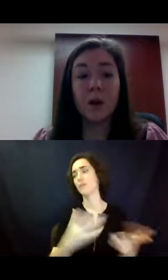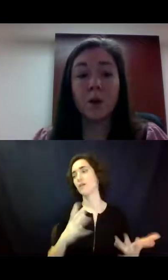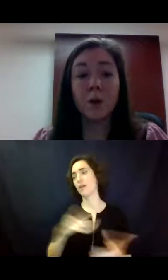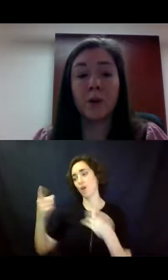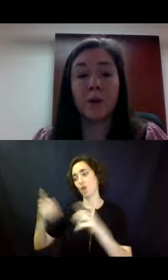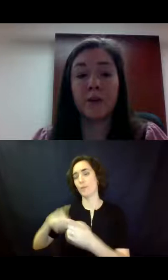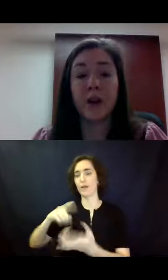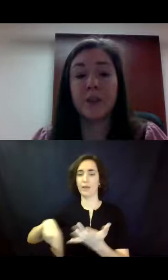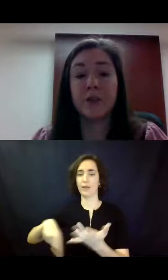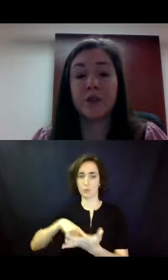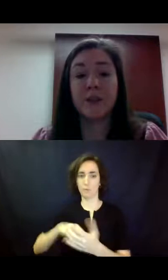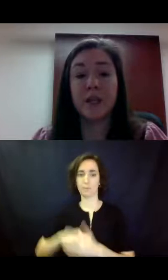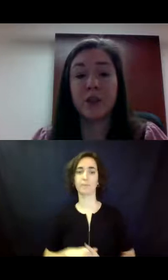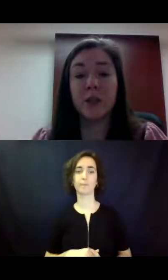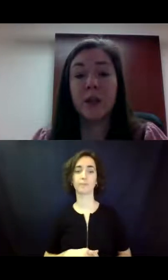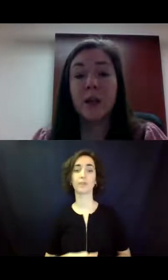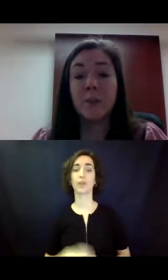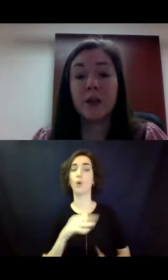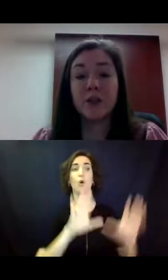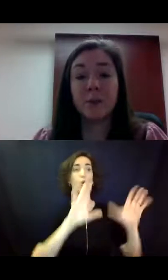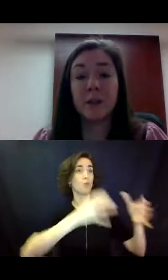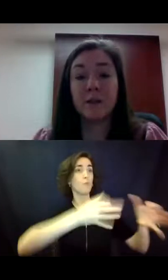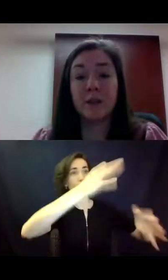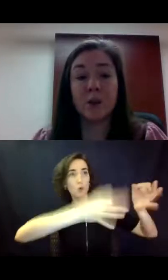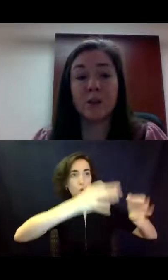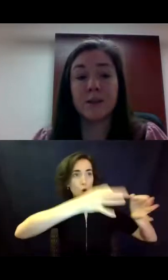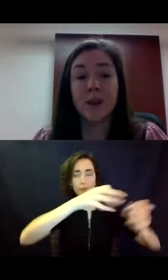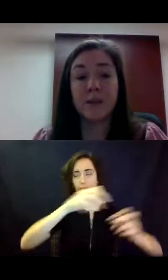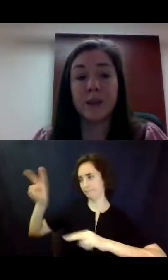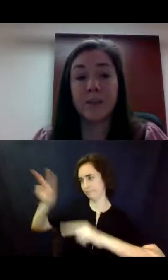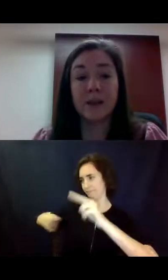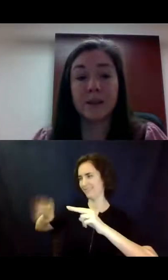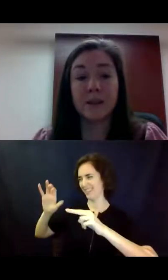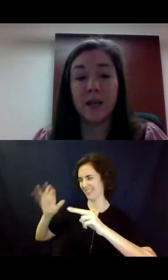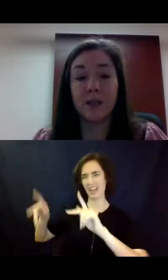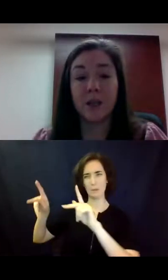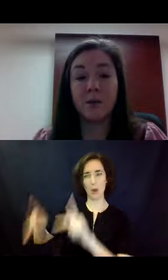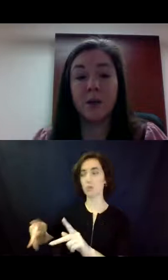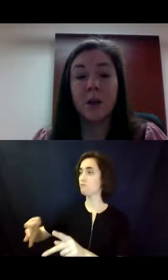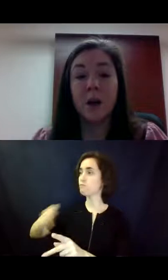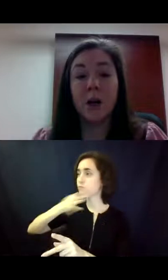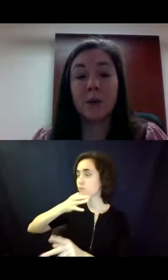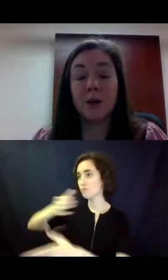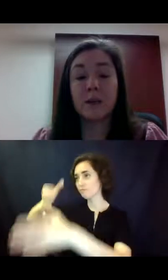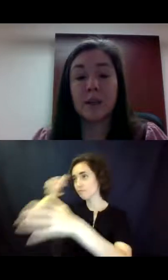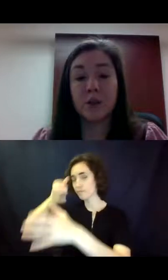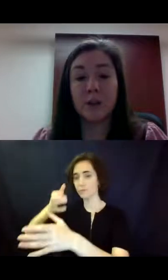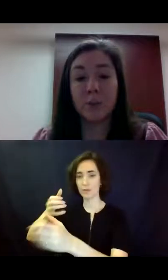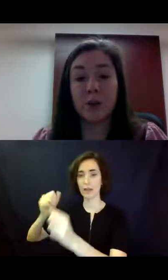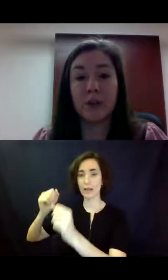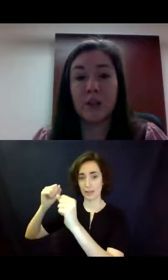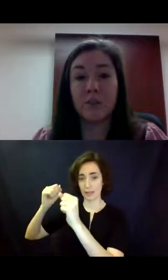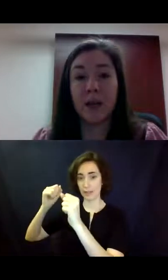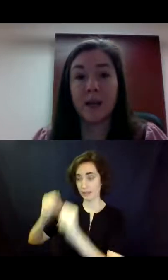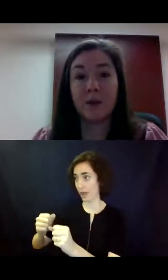A court of competent jurisdiction might determine that the adult does not have the capacity to execute, um, or consent to a